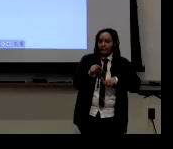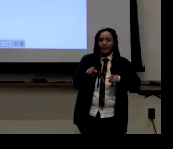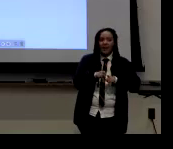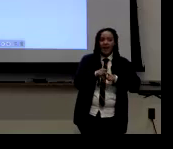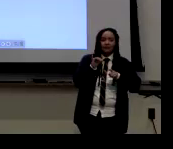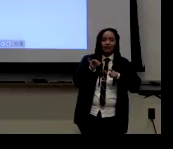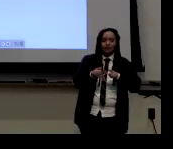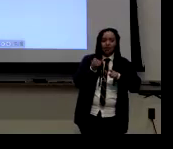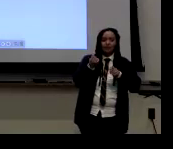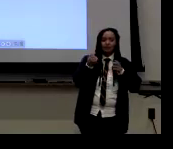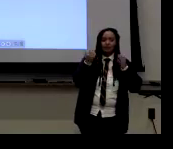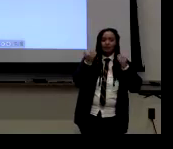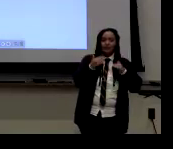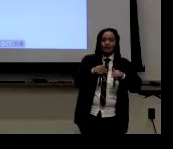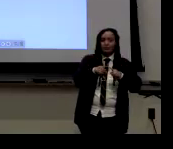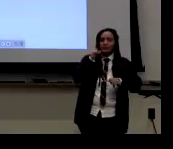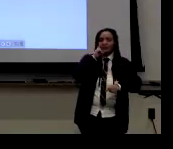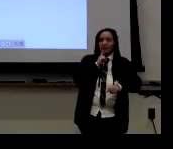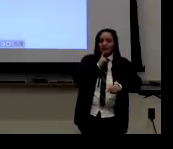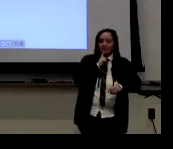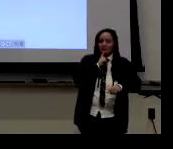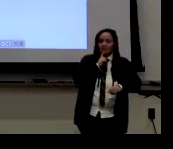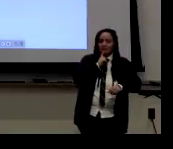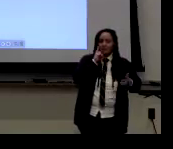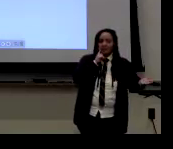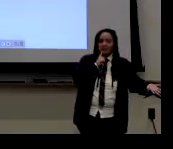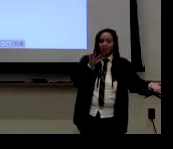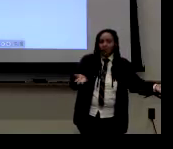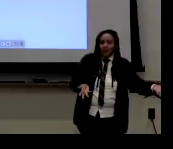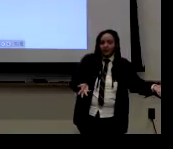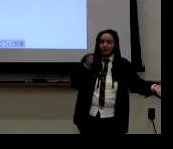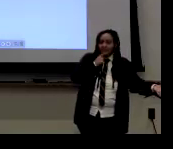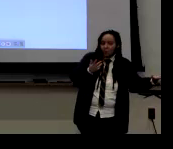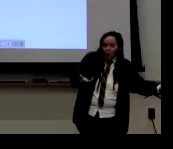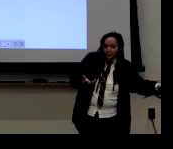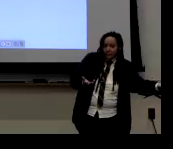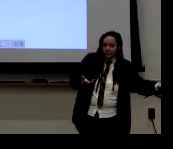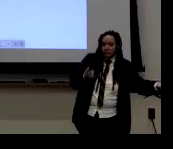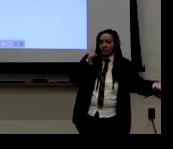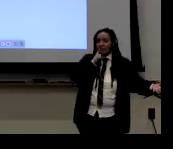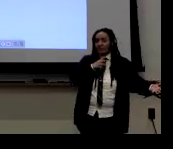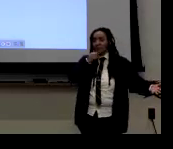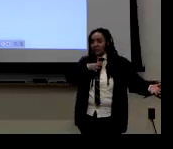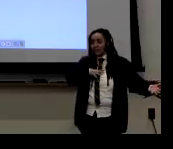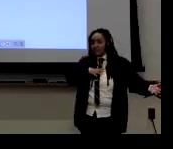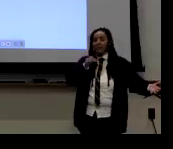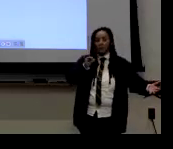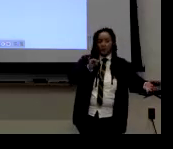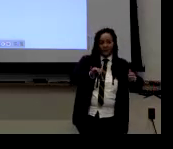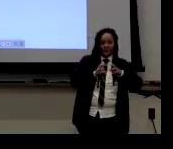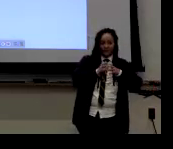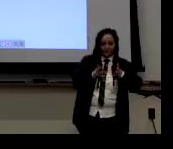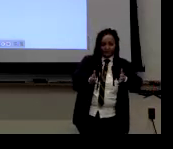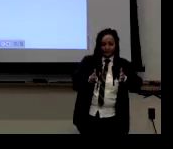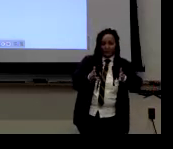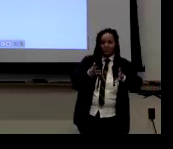misusing that and they're just limiting it to deaf. It's like deaf what? A deaf